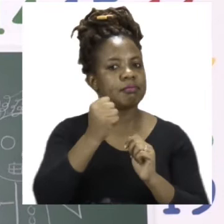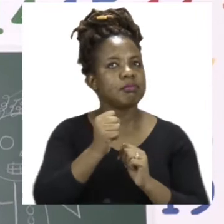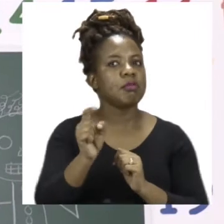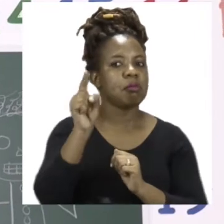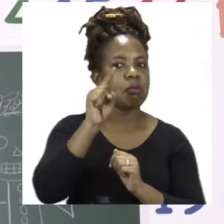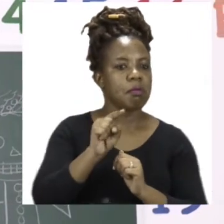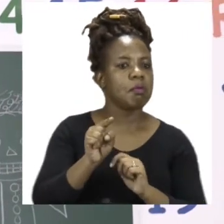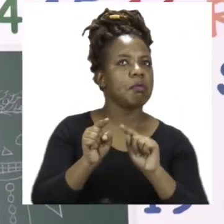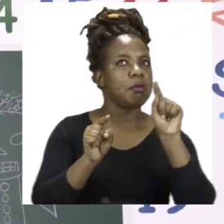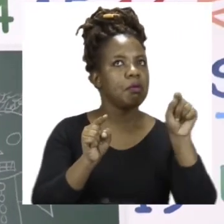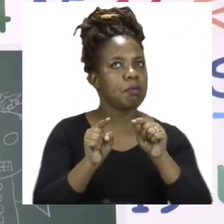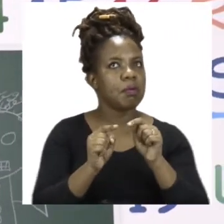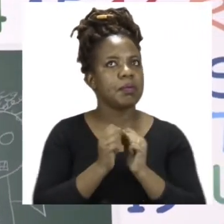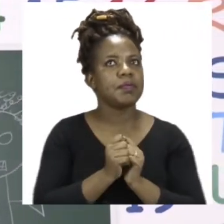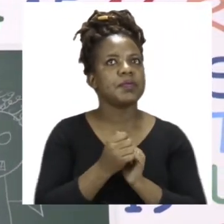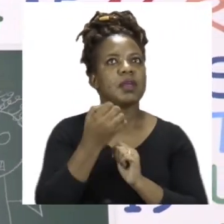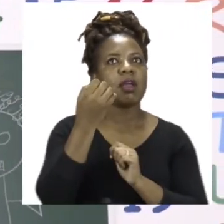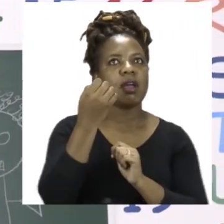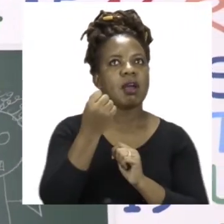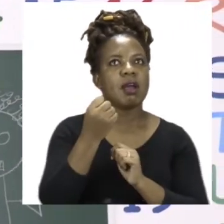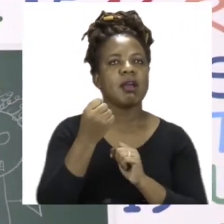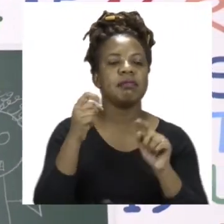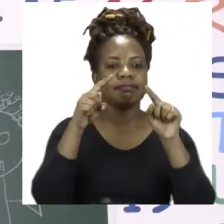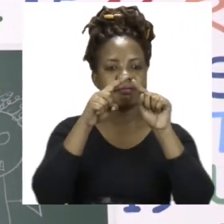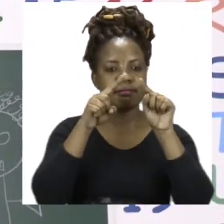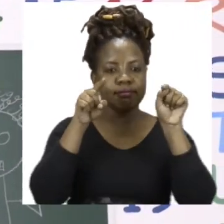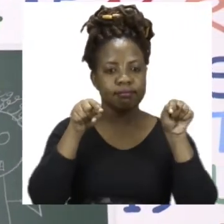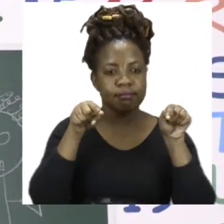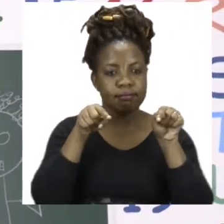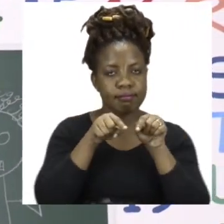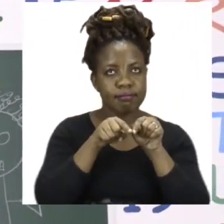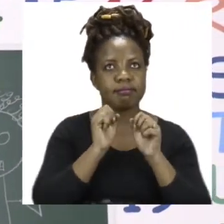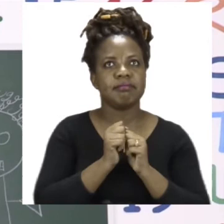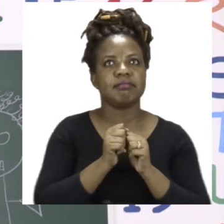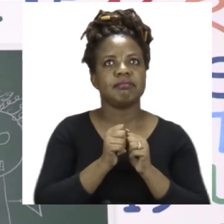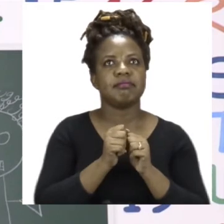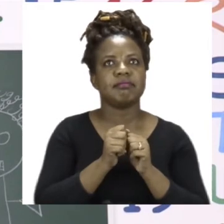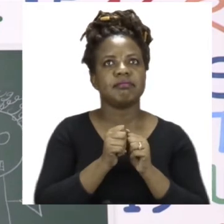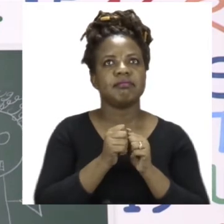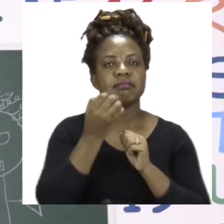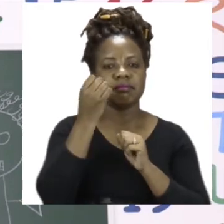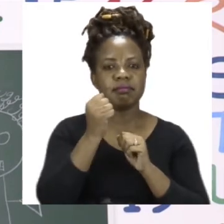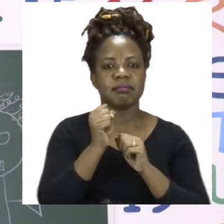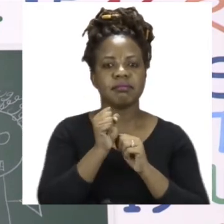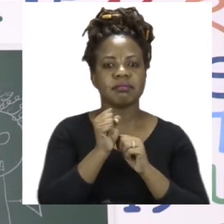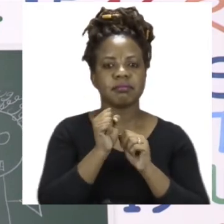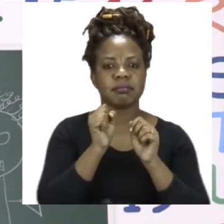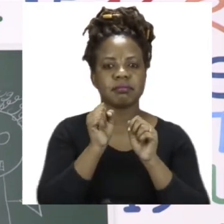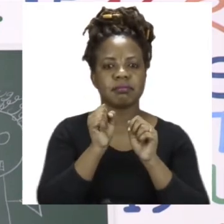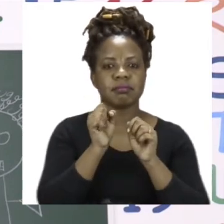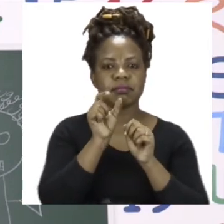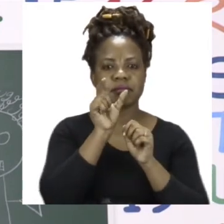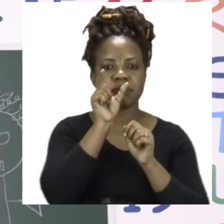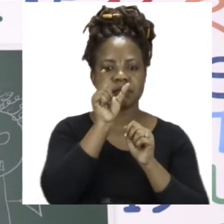I have my square for the head. I have my rectangle for the body.